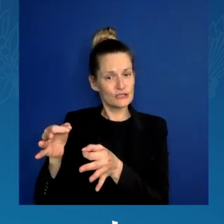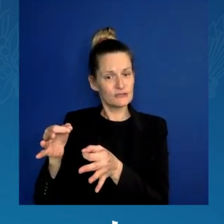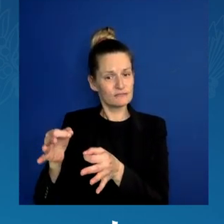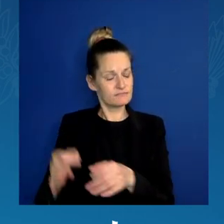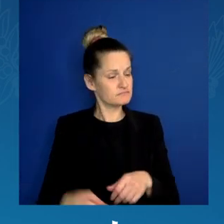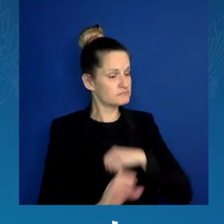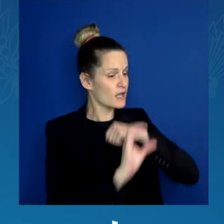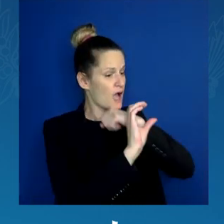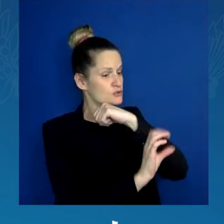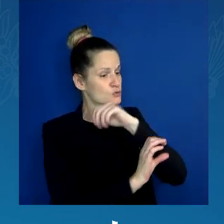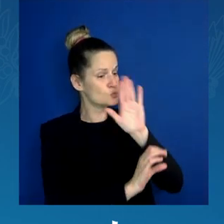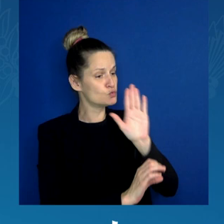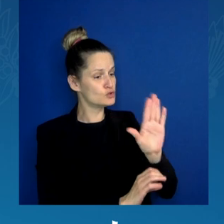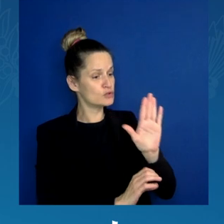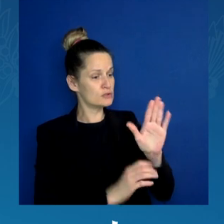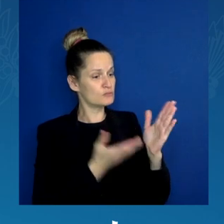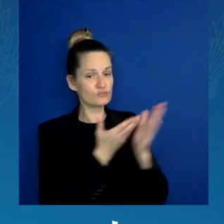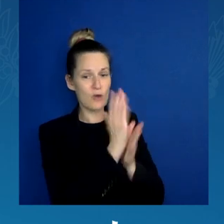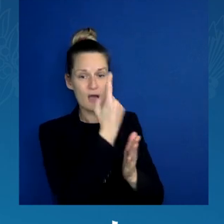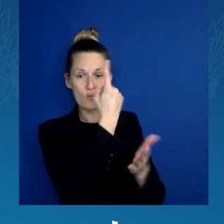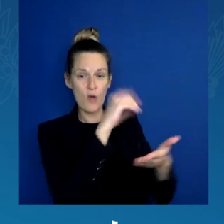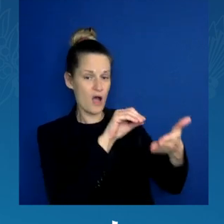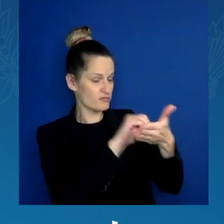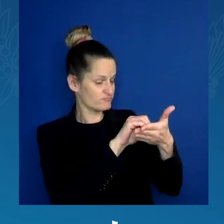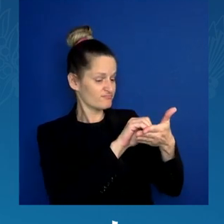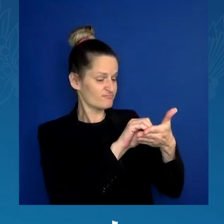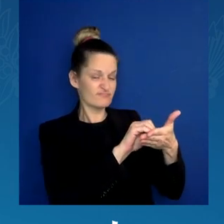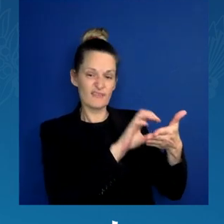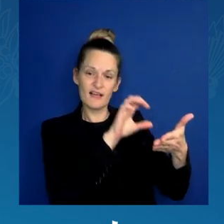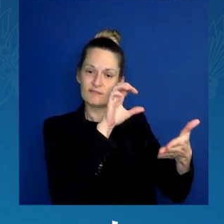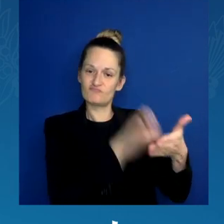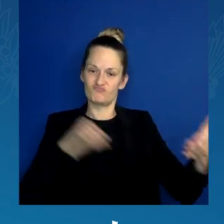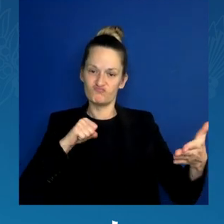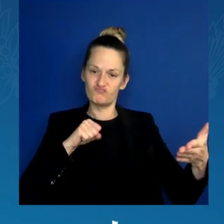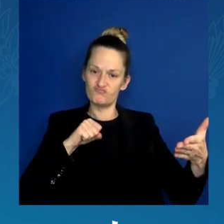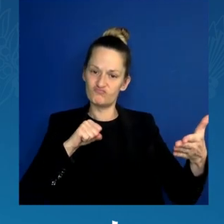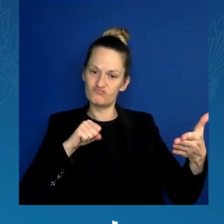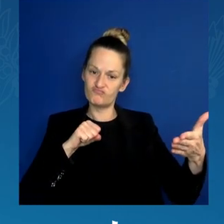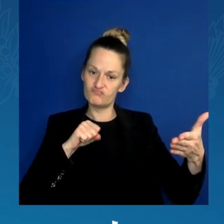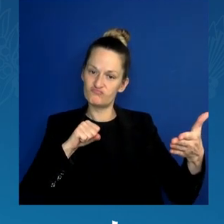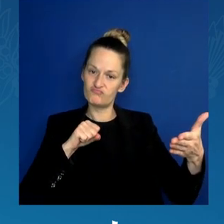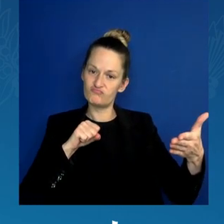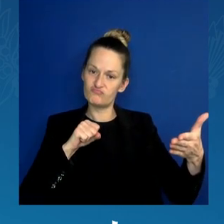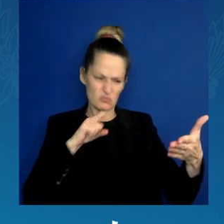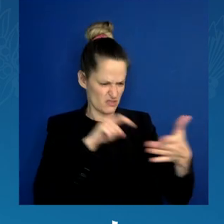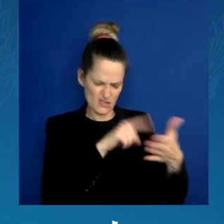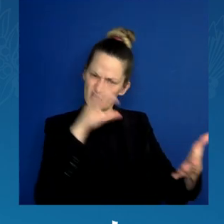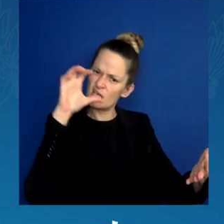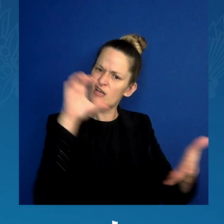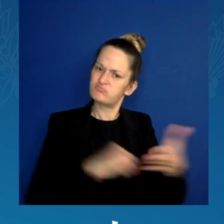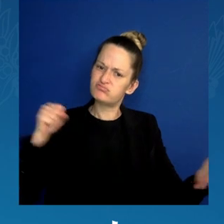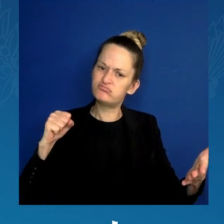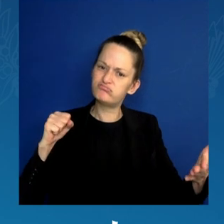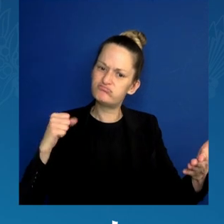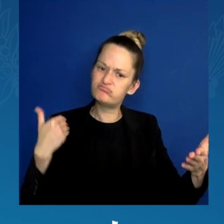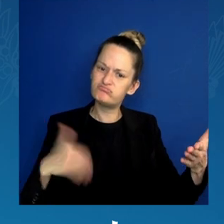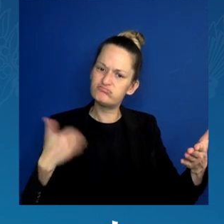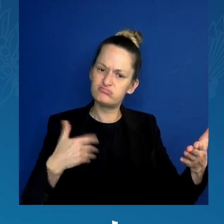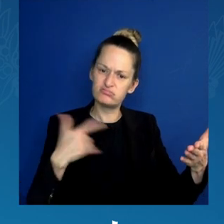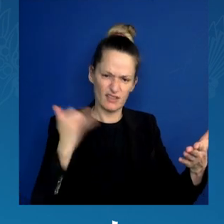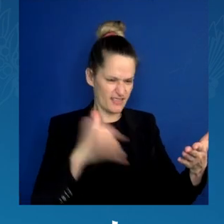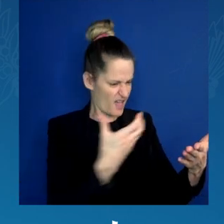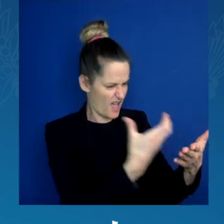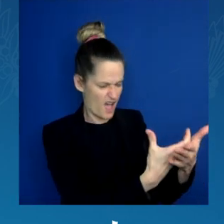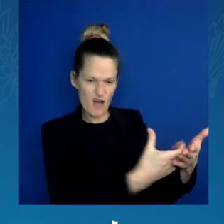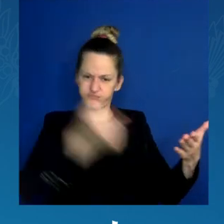from the people of America, from the women of America. But you